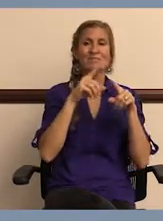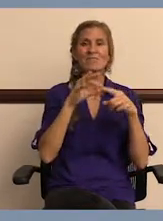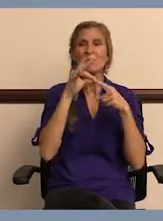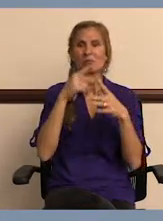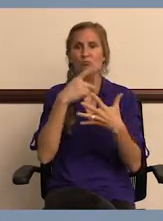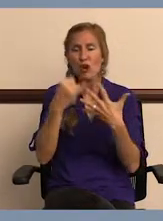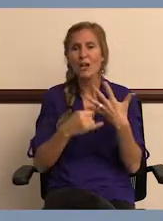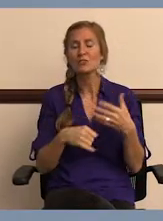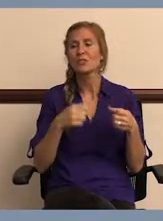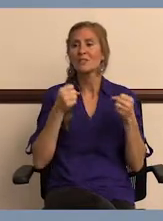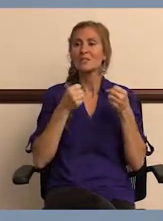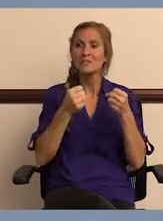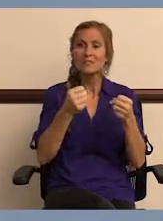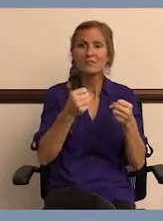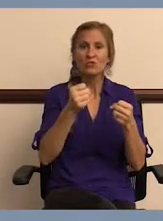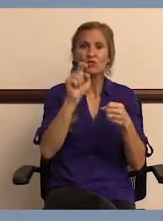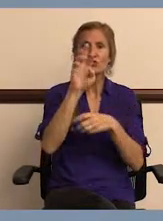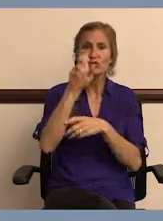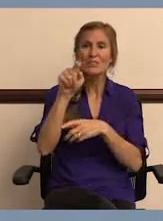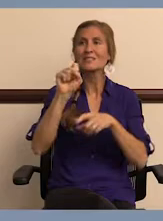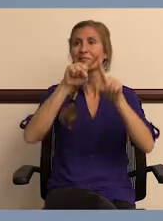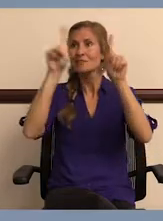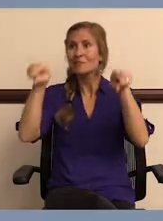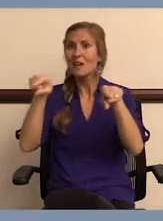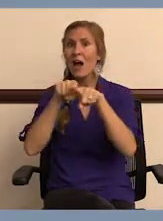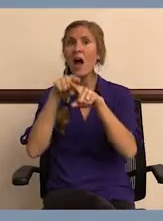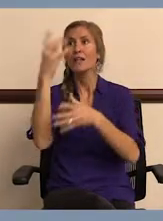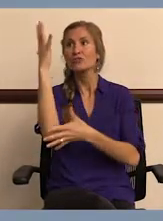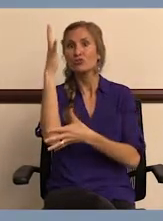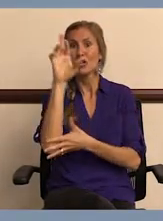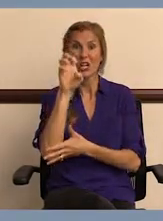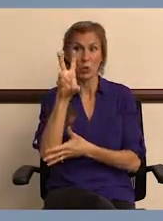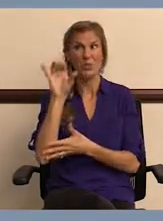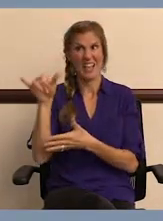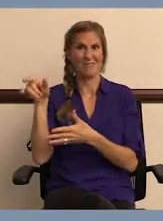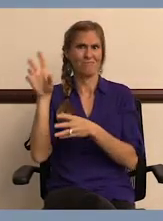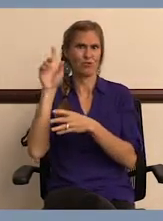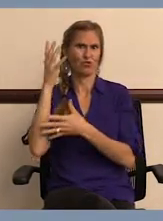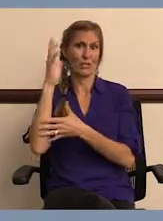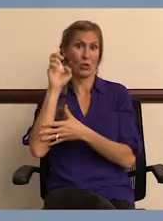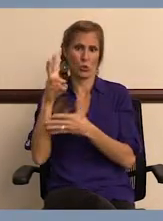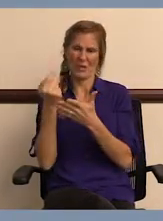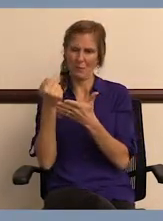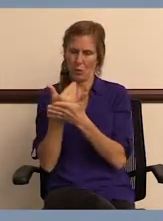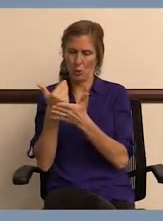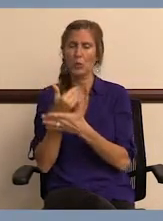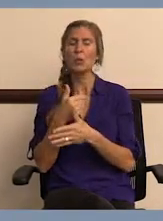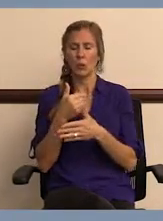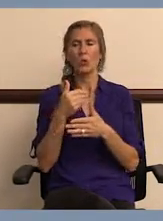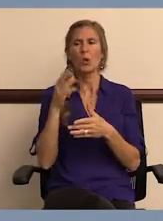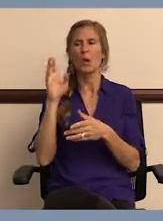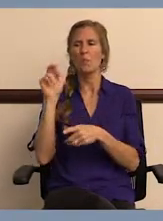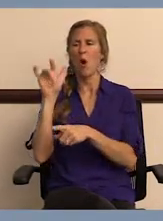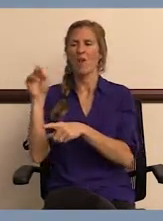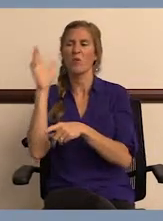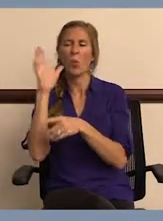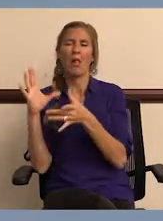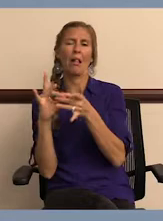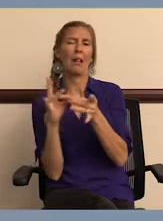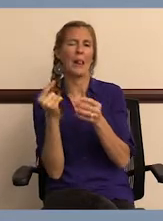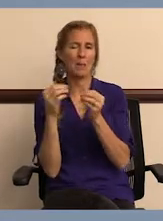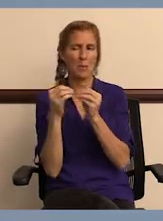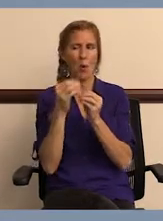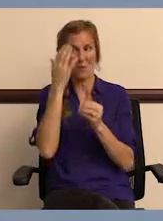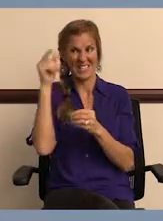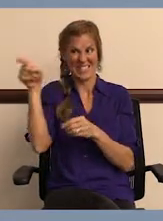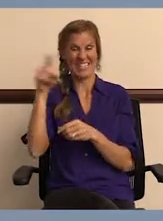on special projects, traffic sign and signal crew, our tree crew, which is fairly new. And I'll allow Marvin to chime in on that in